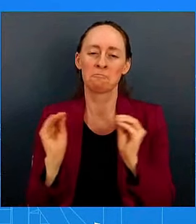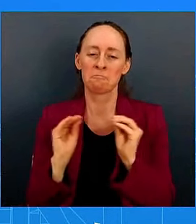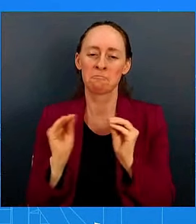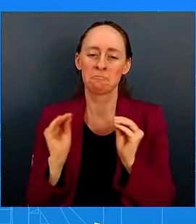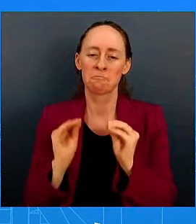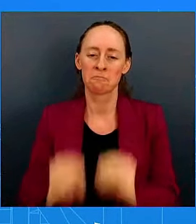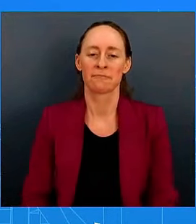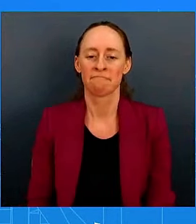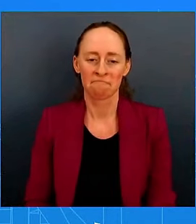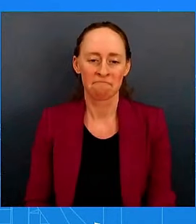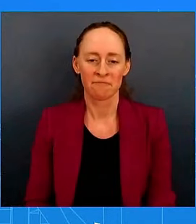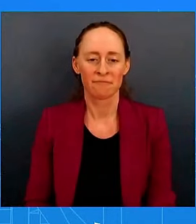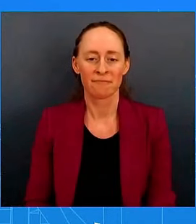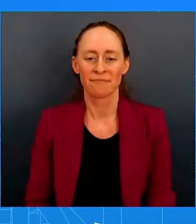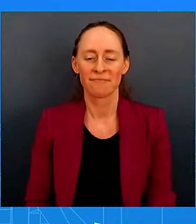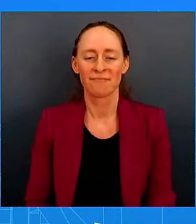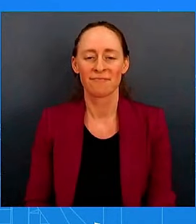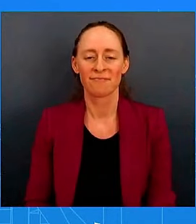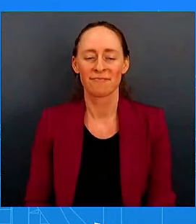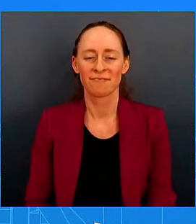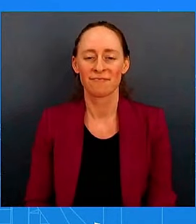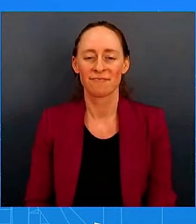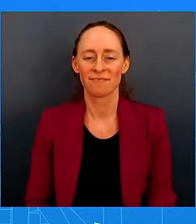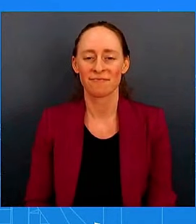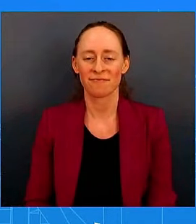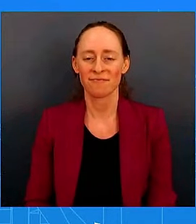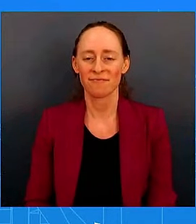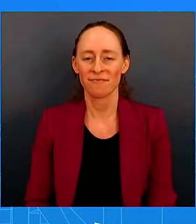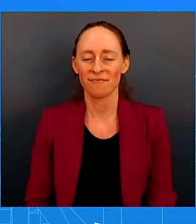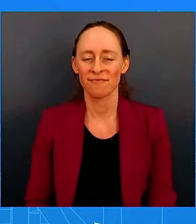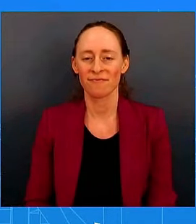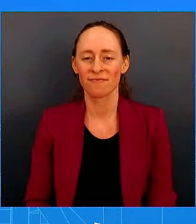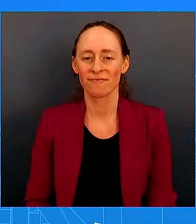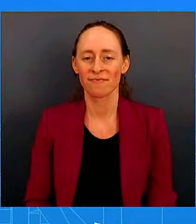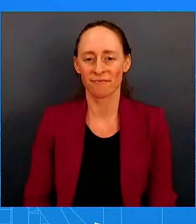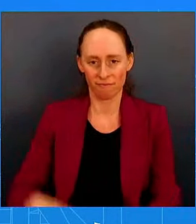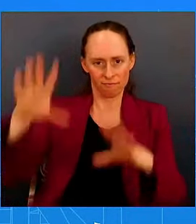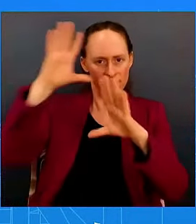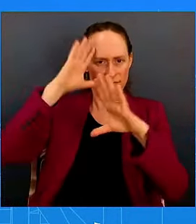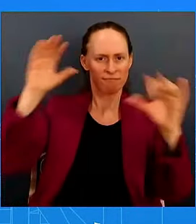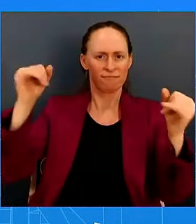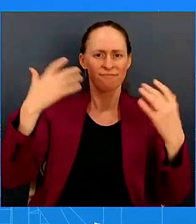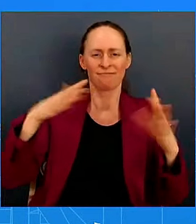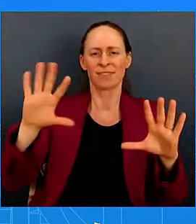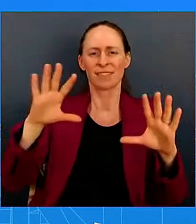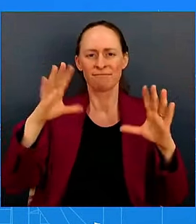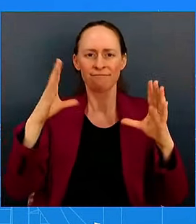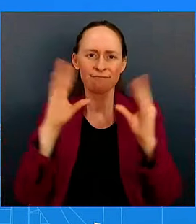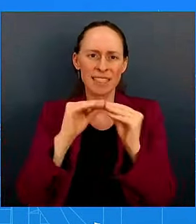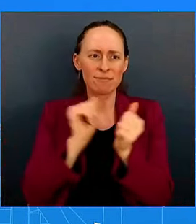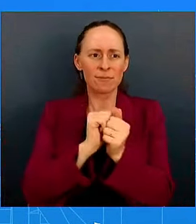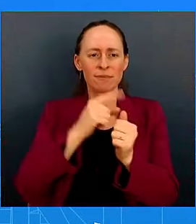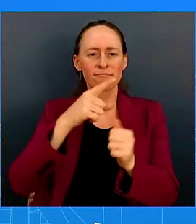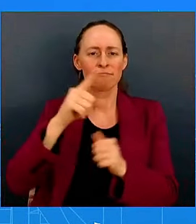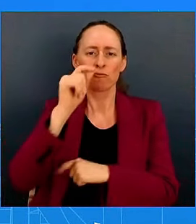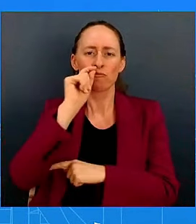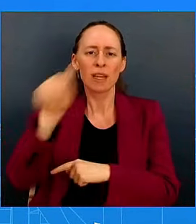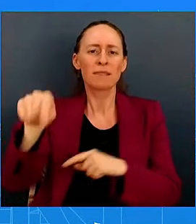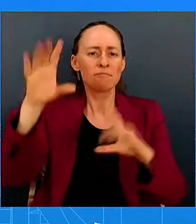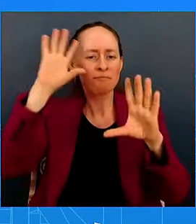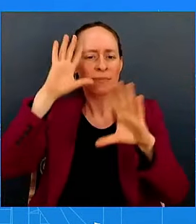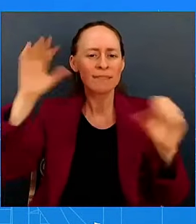know, he has a a he's met President Zelensky many times. And I think President Zelensky has